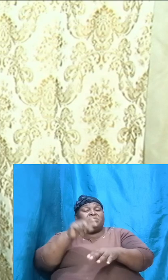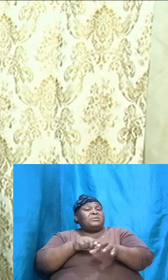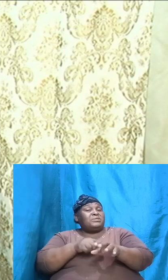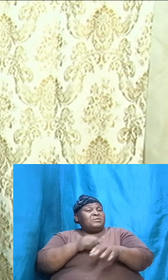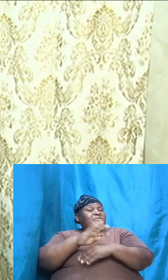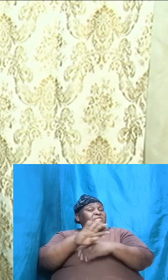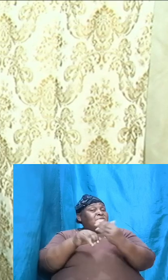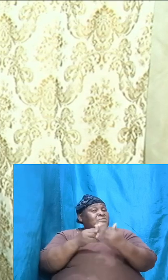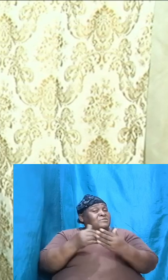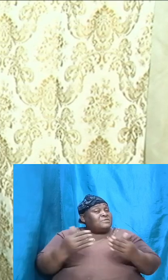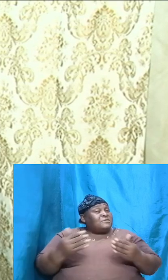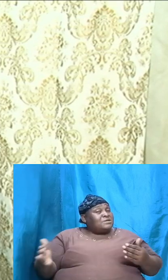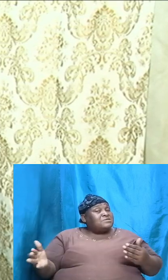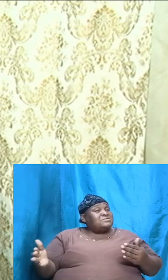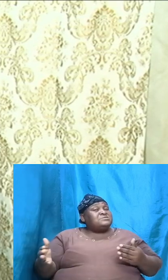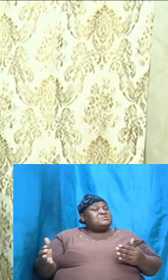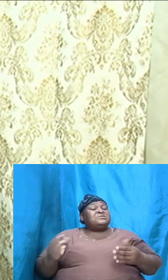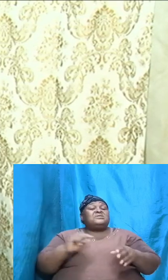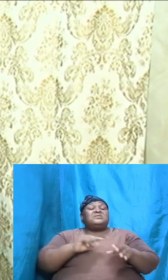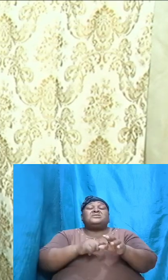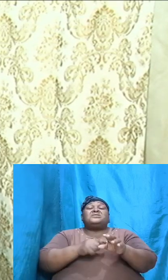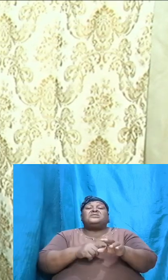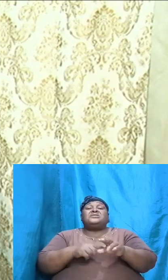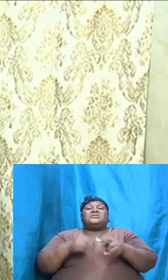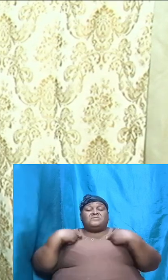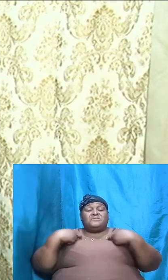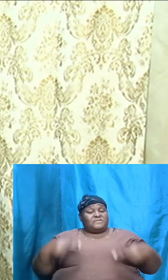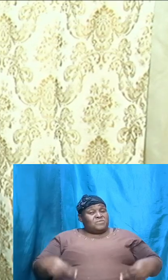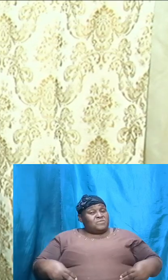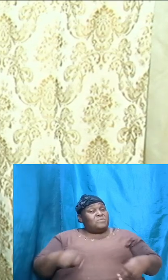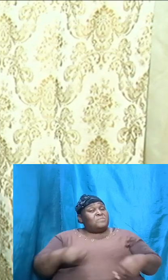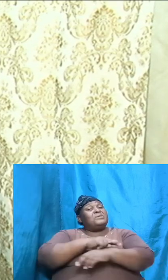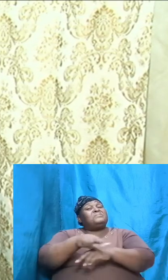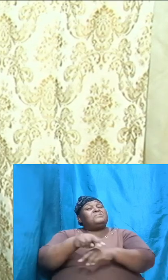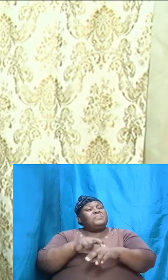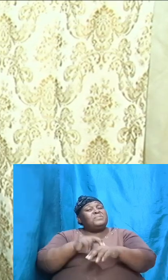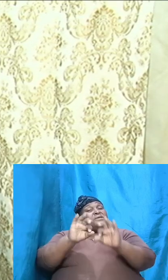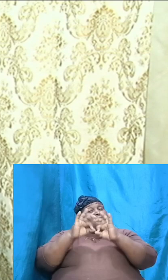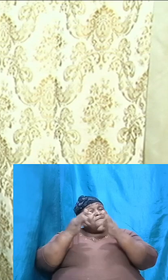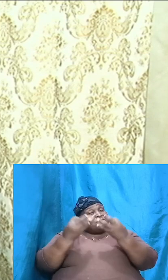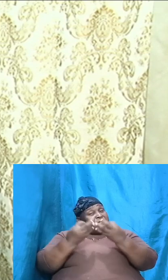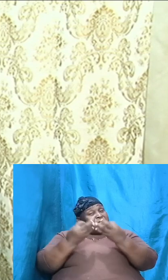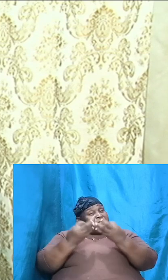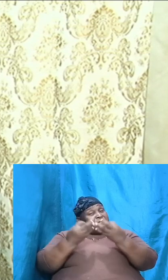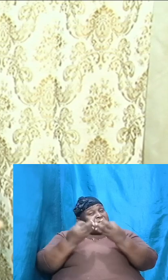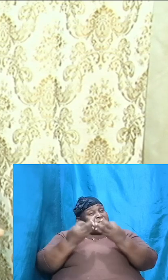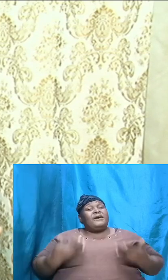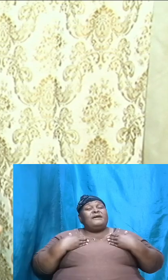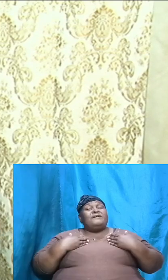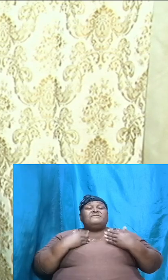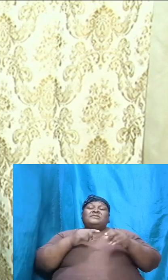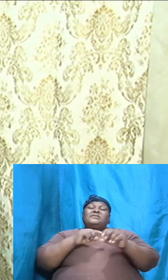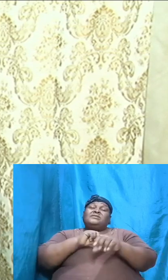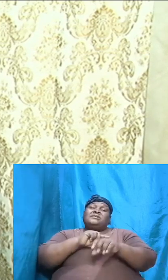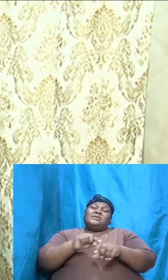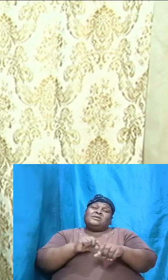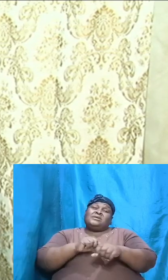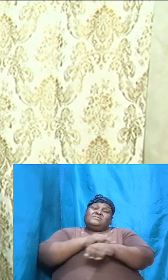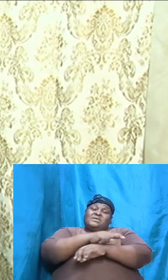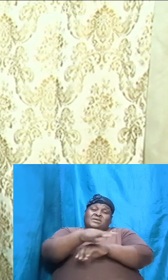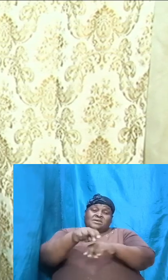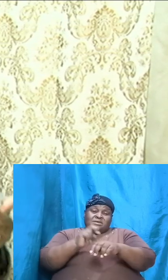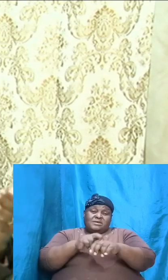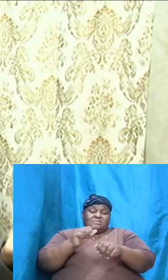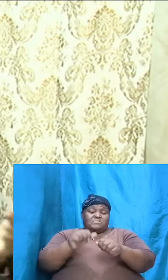of the human race, the beginning of family life, the beginning of nations, the beginning